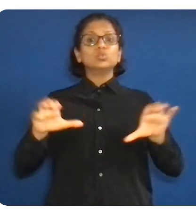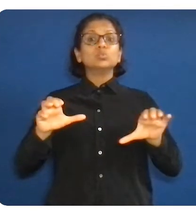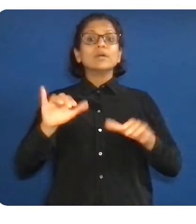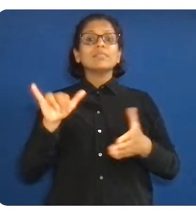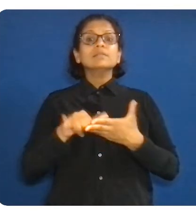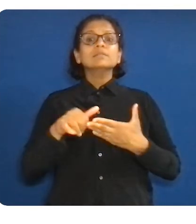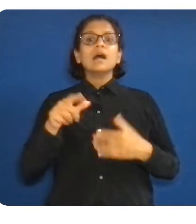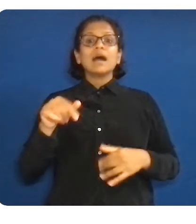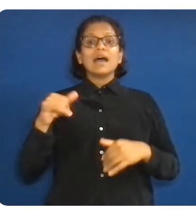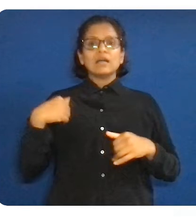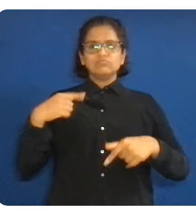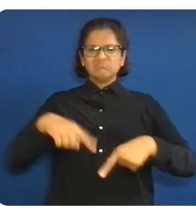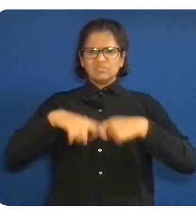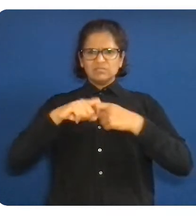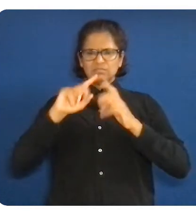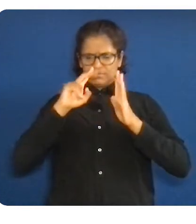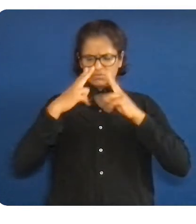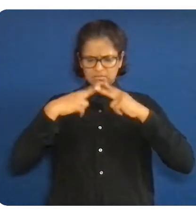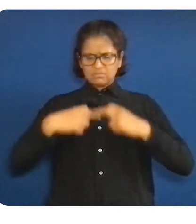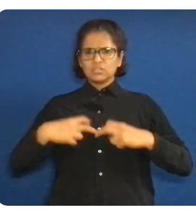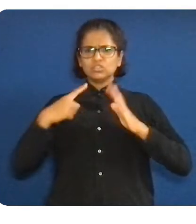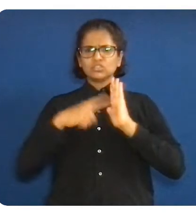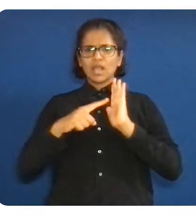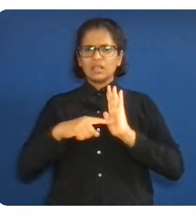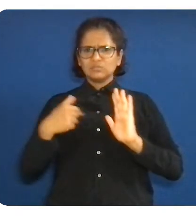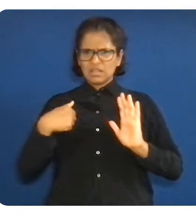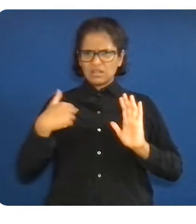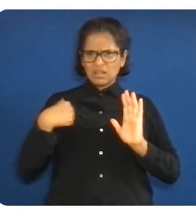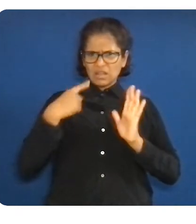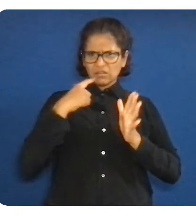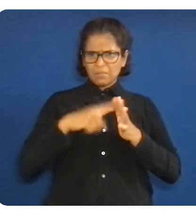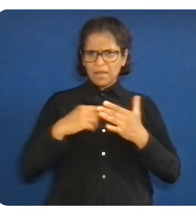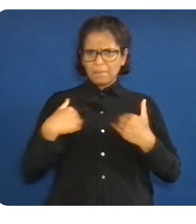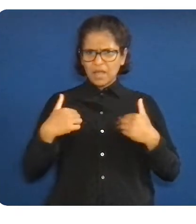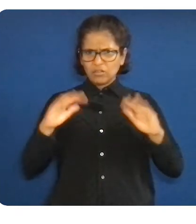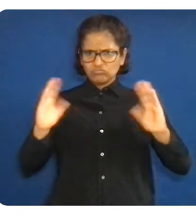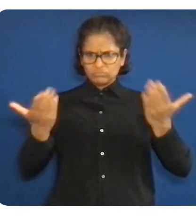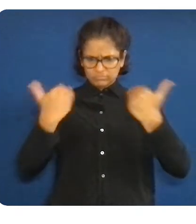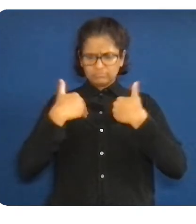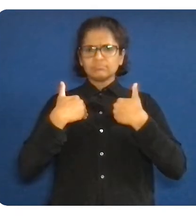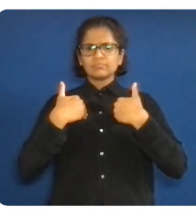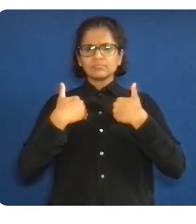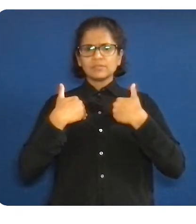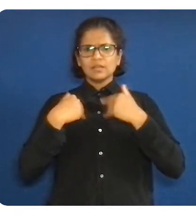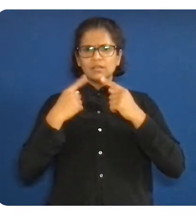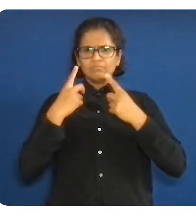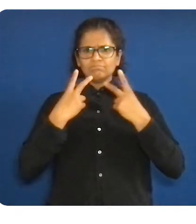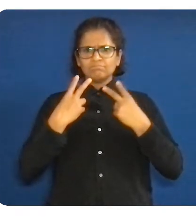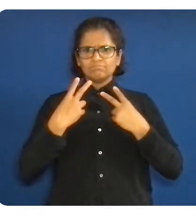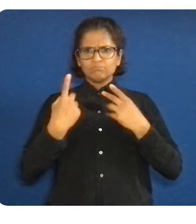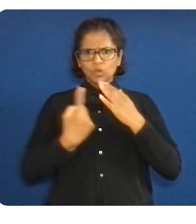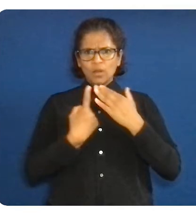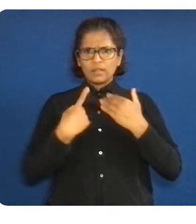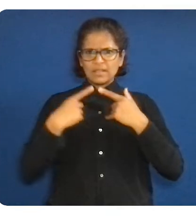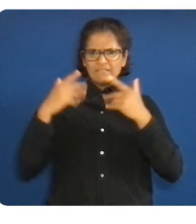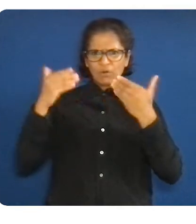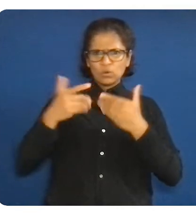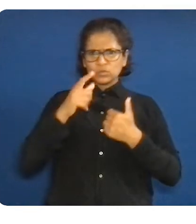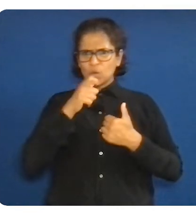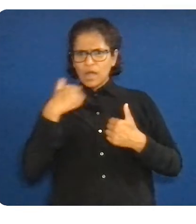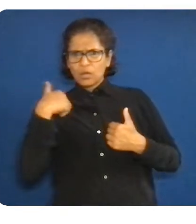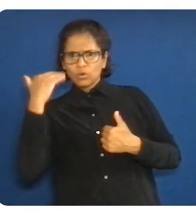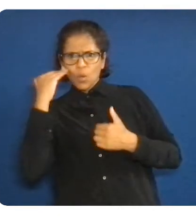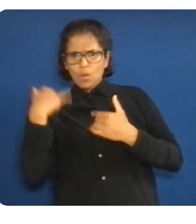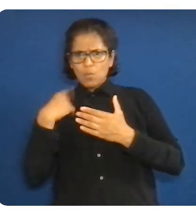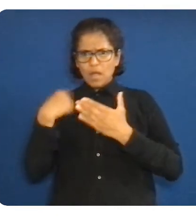on only who and what we know, versus turning outward to connect with and explicitly work with other groups,